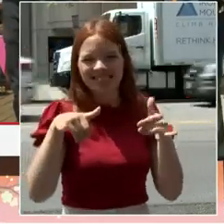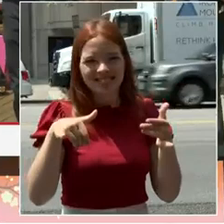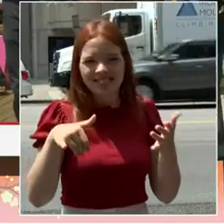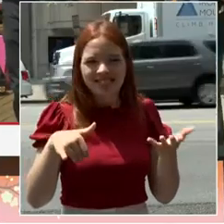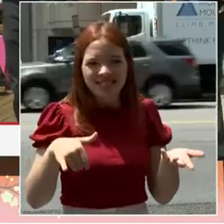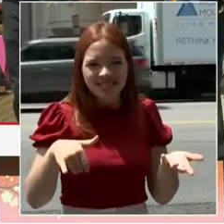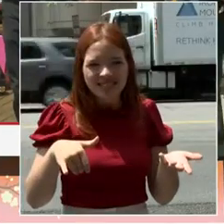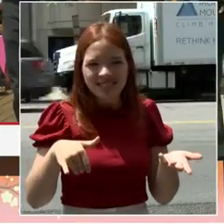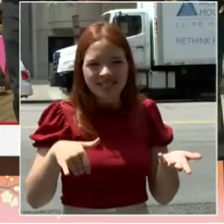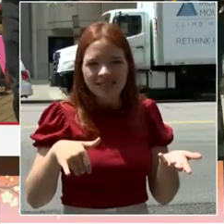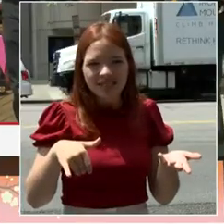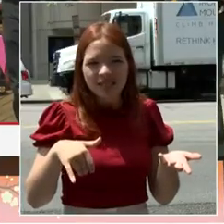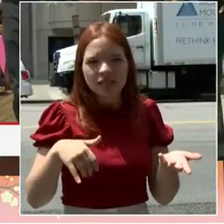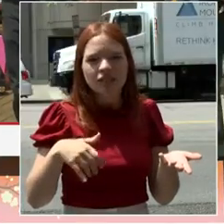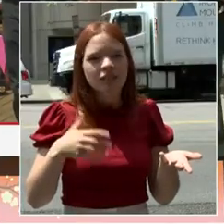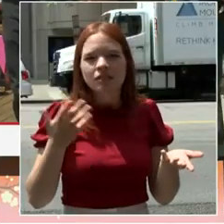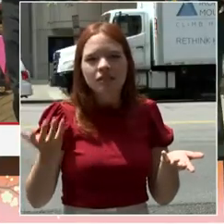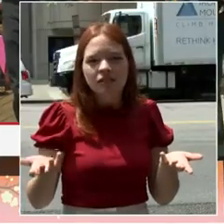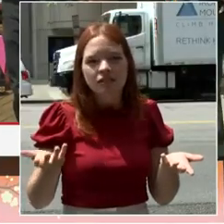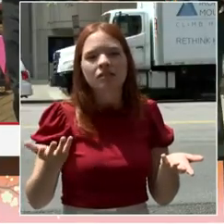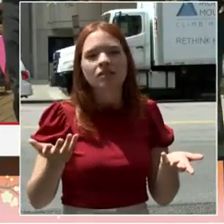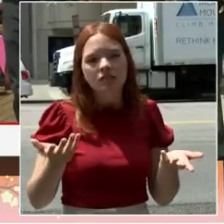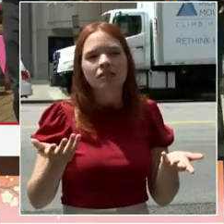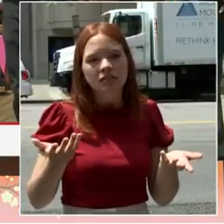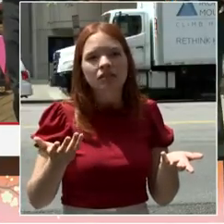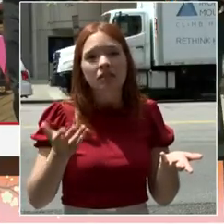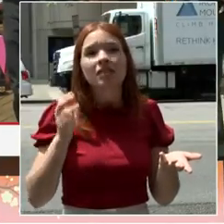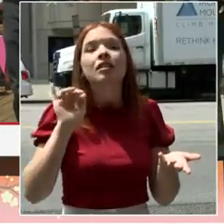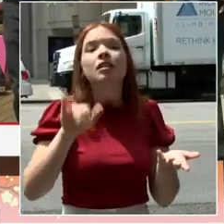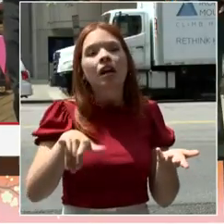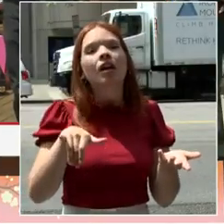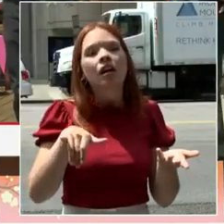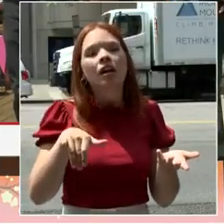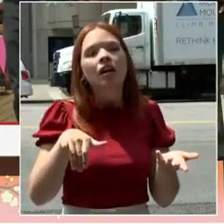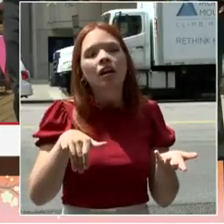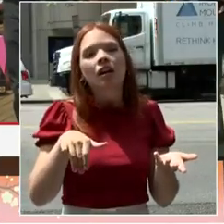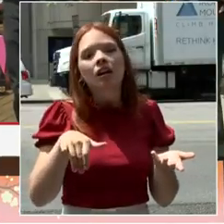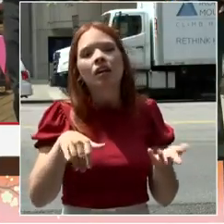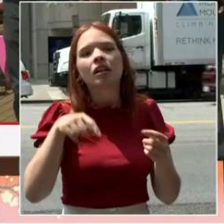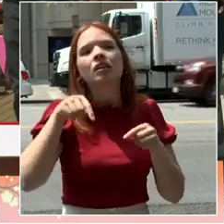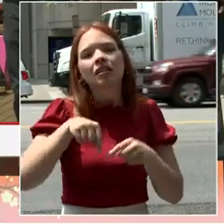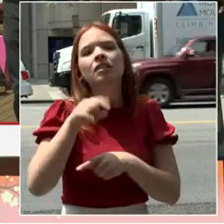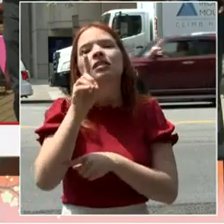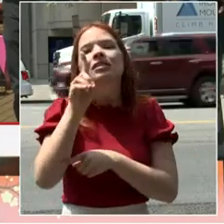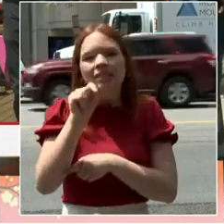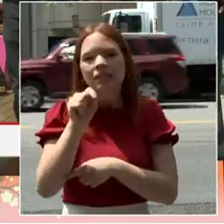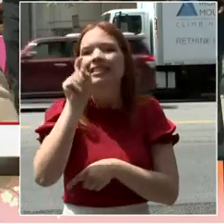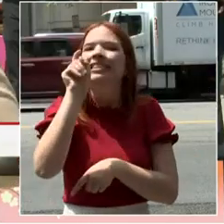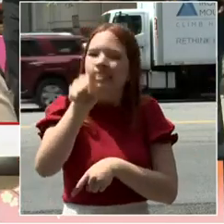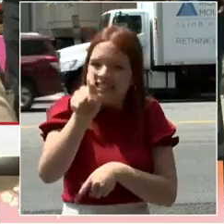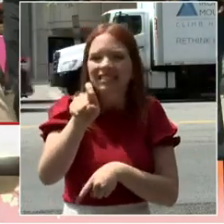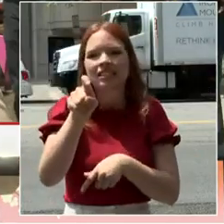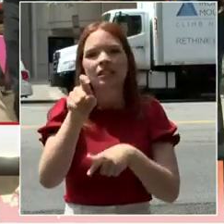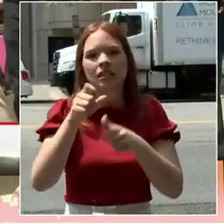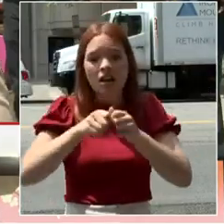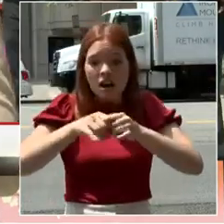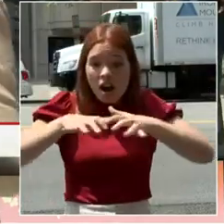services without making sure we have a growing downtown. Yes, Sam.